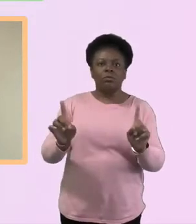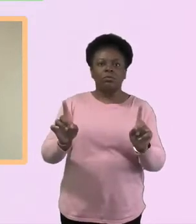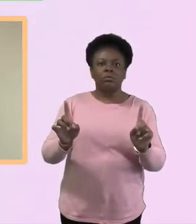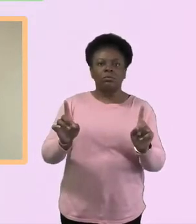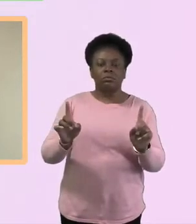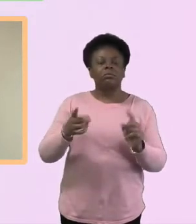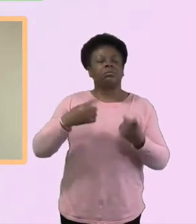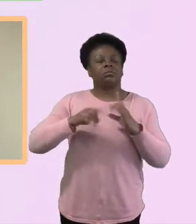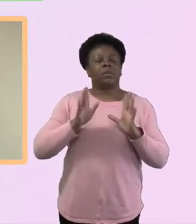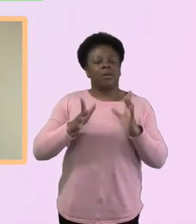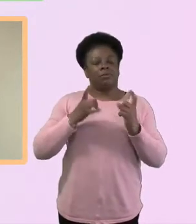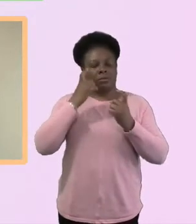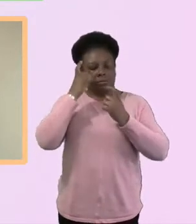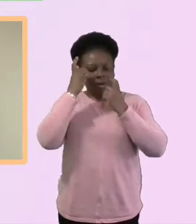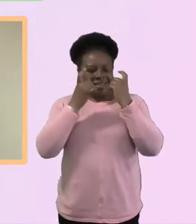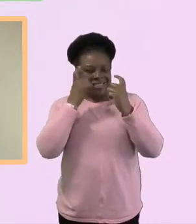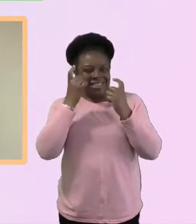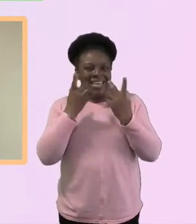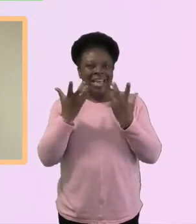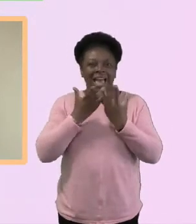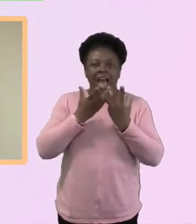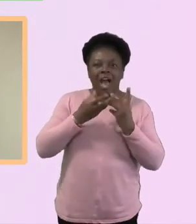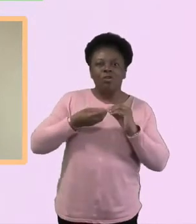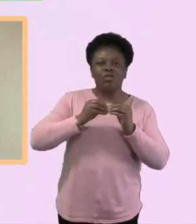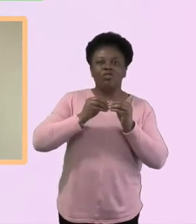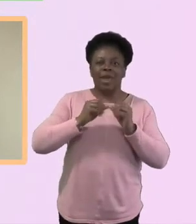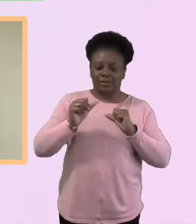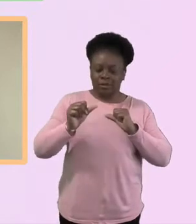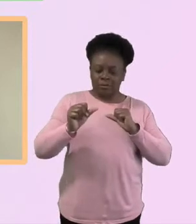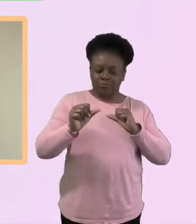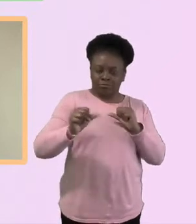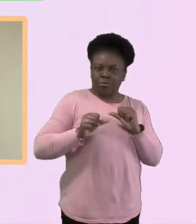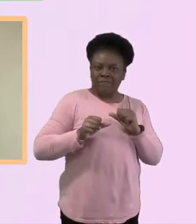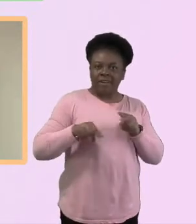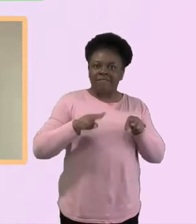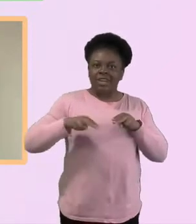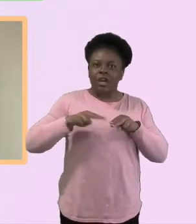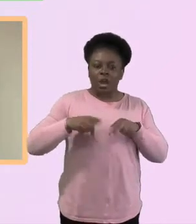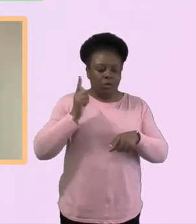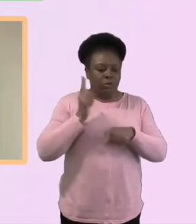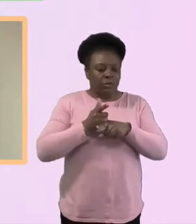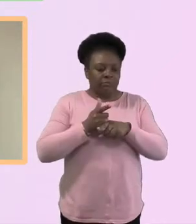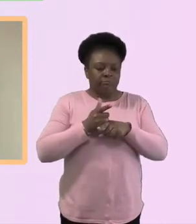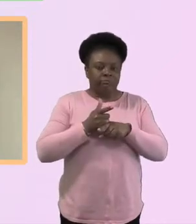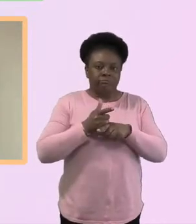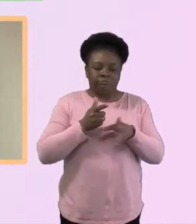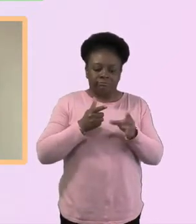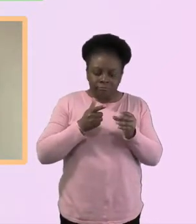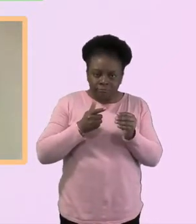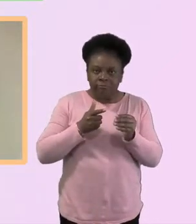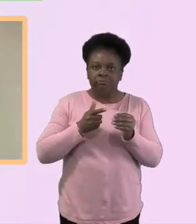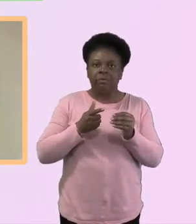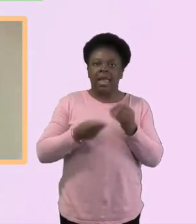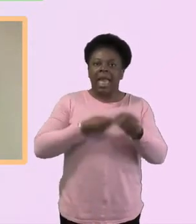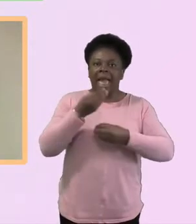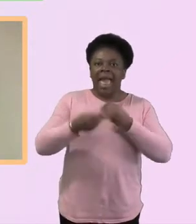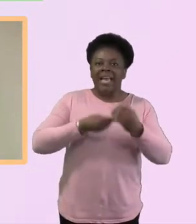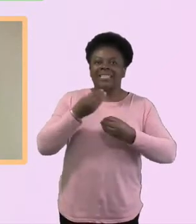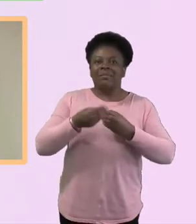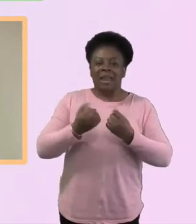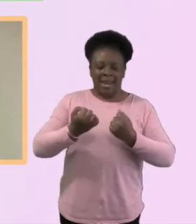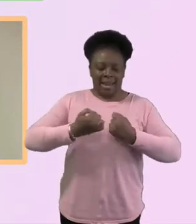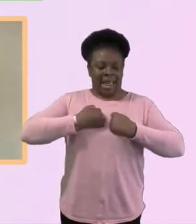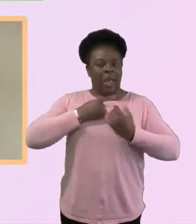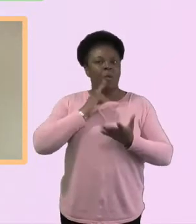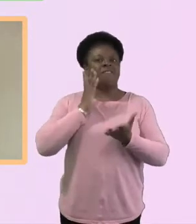little kind of short videos that were missional, that were sharing the simple fact of our faith, of